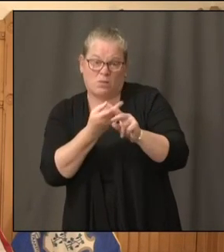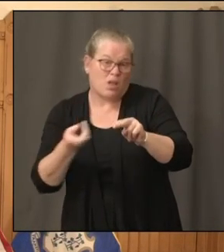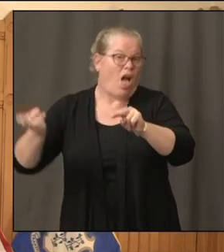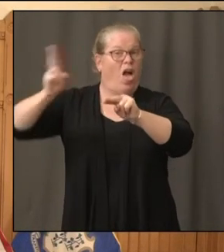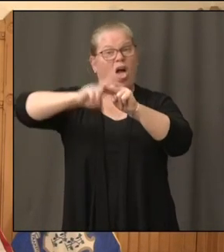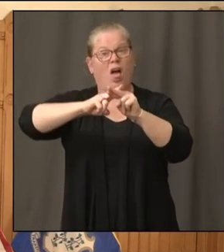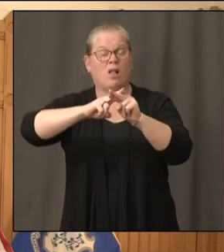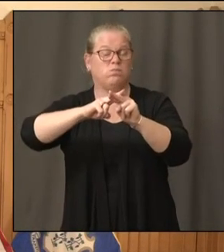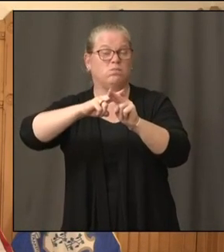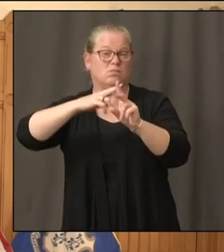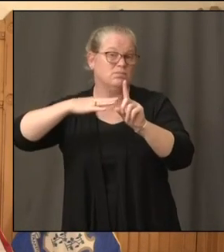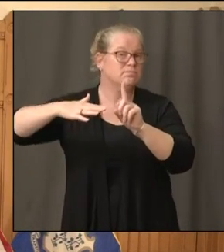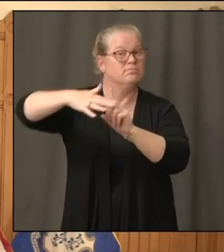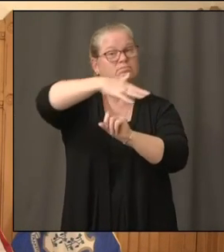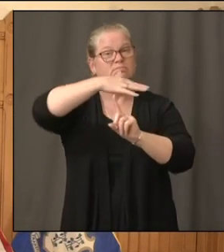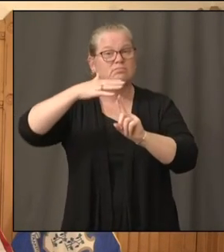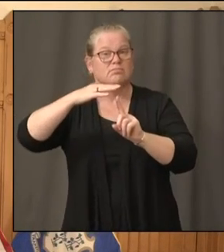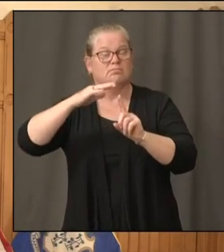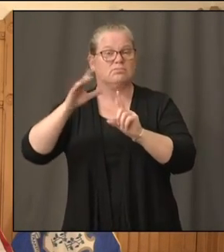Dr.